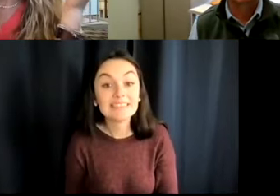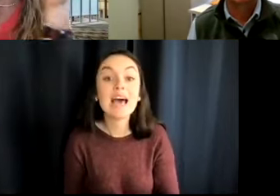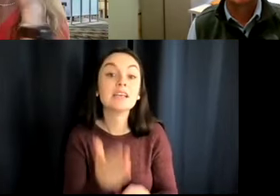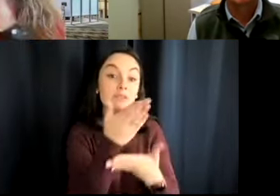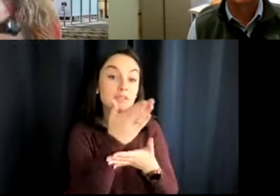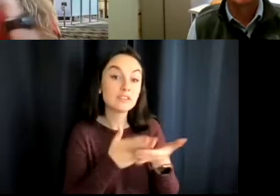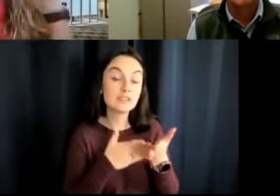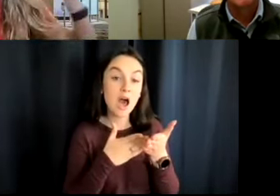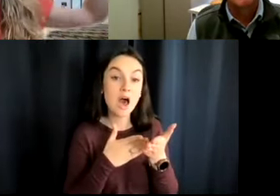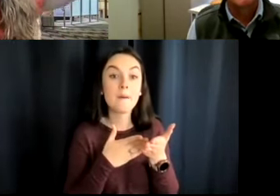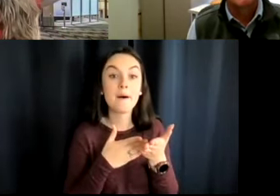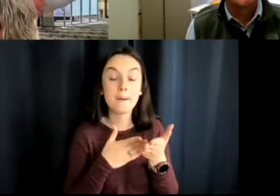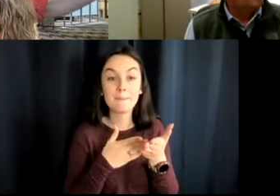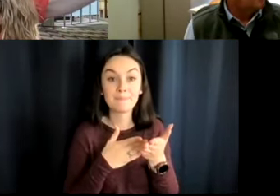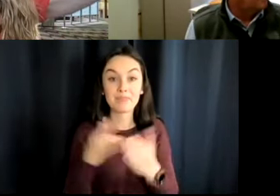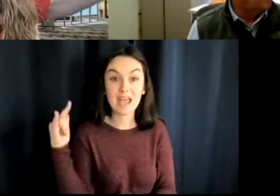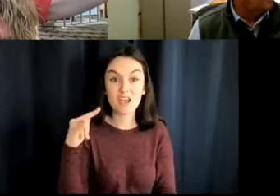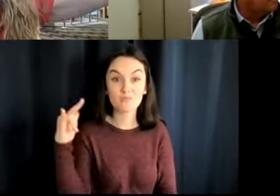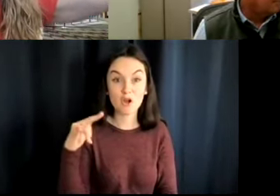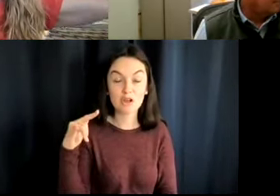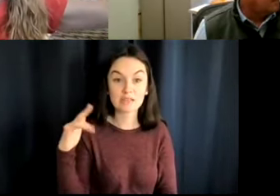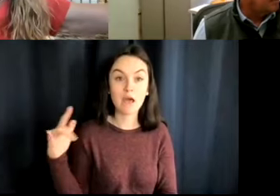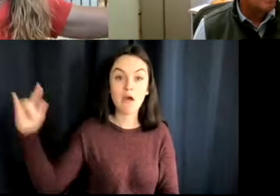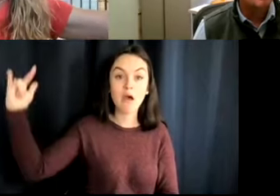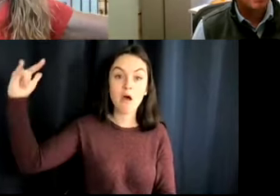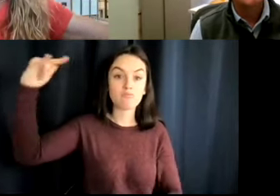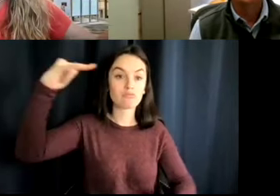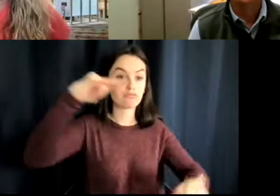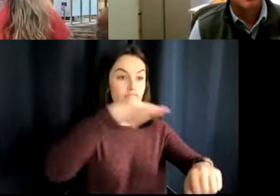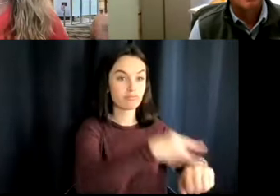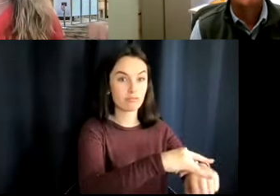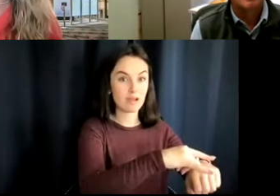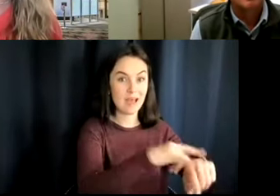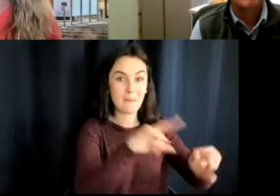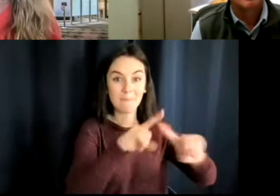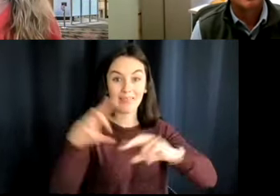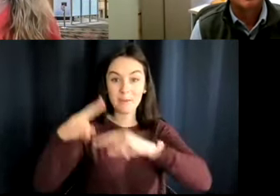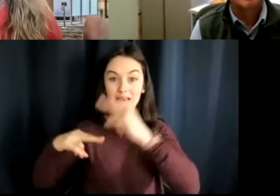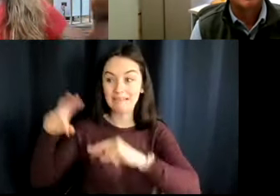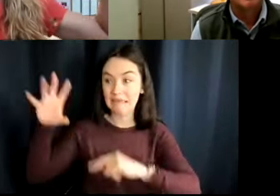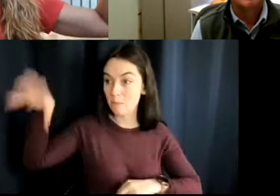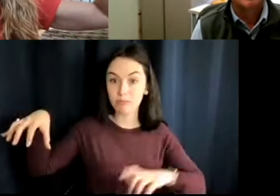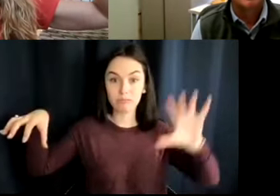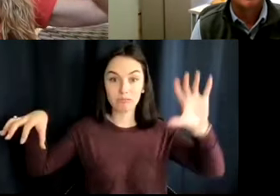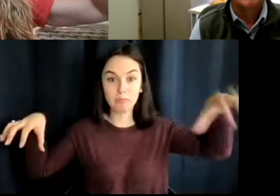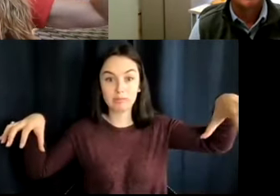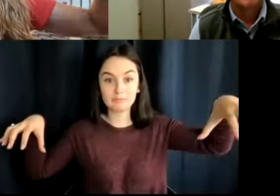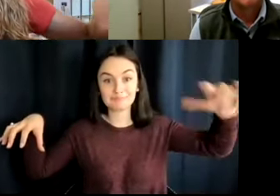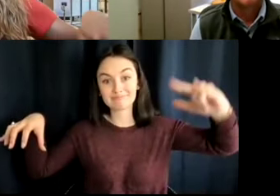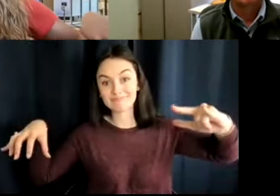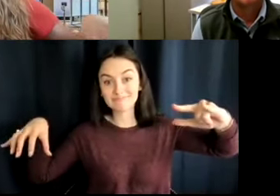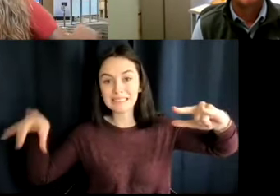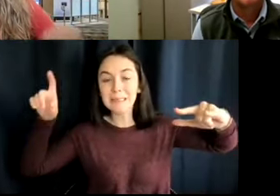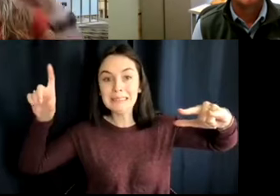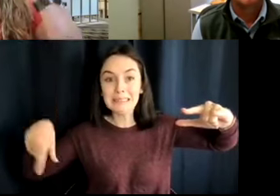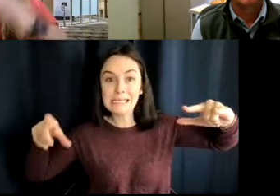airports, the terminal, like the plane lands a long way from the building you have to get to. So you actually have to